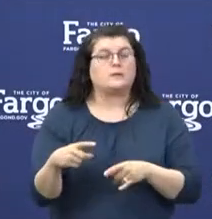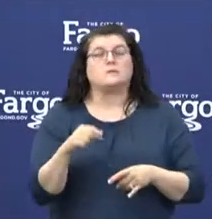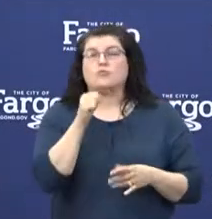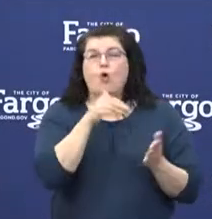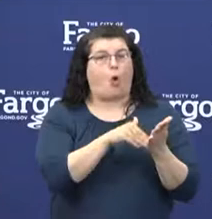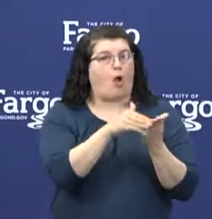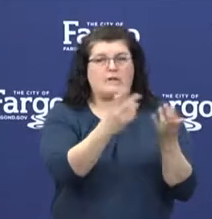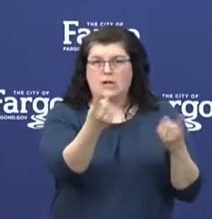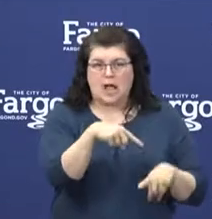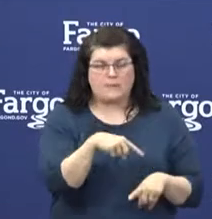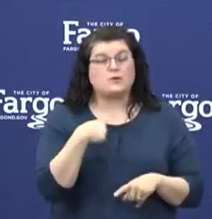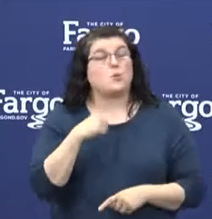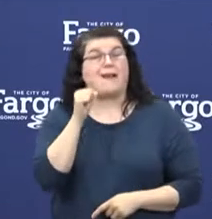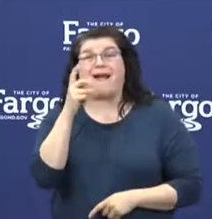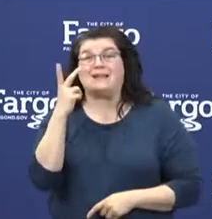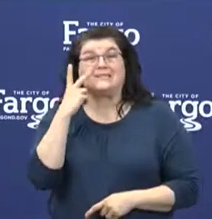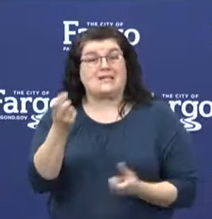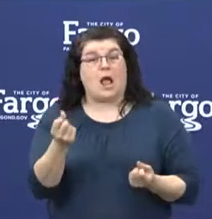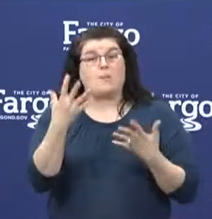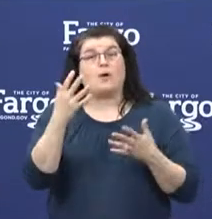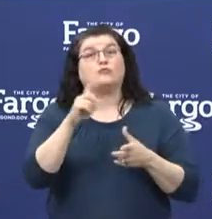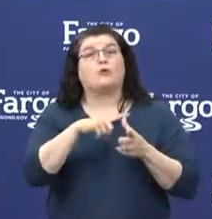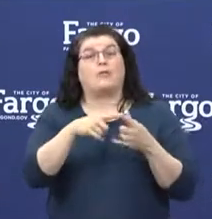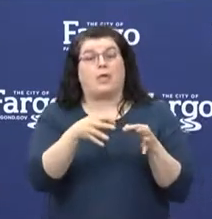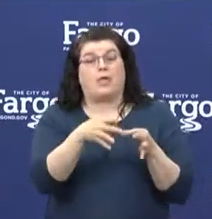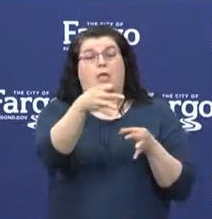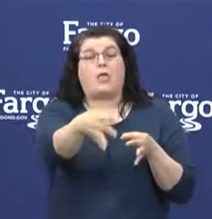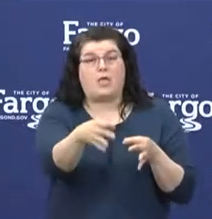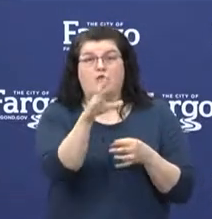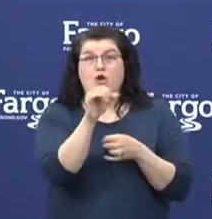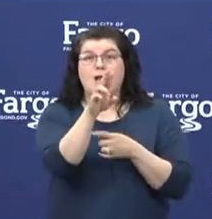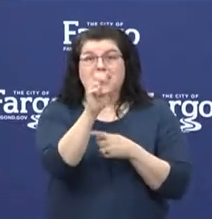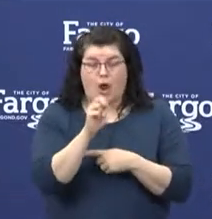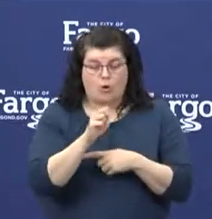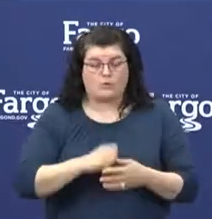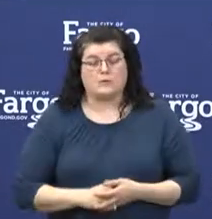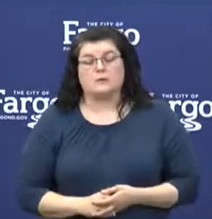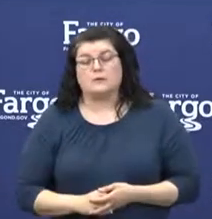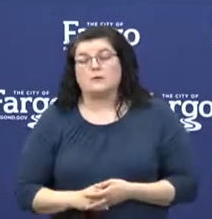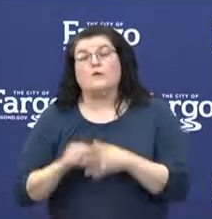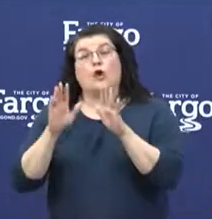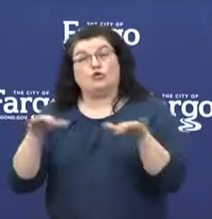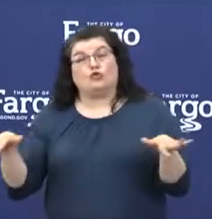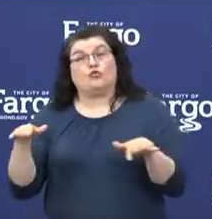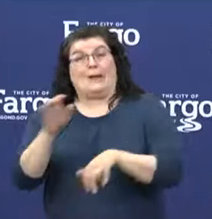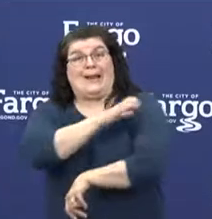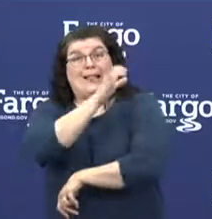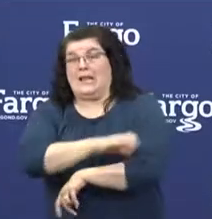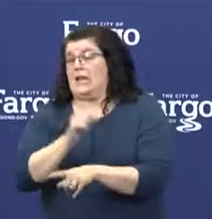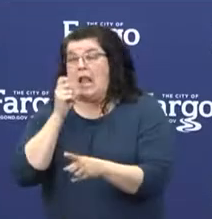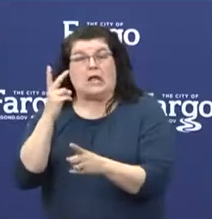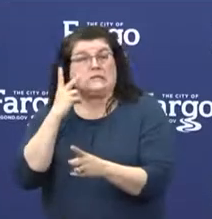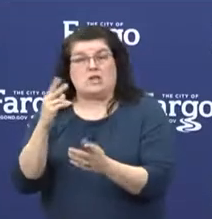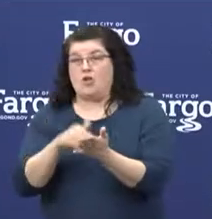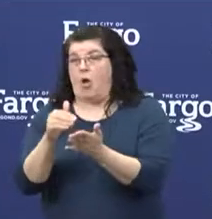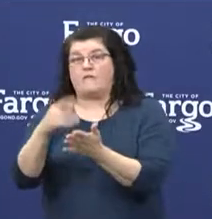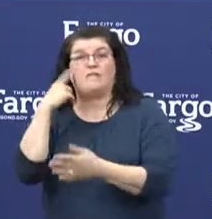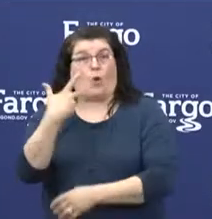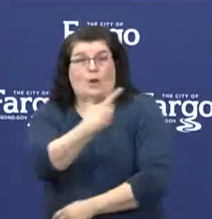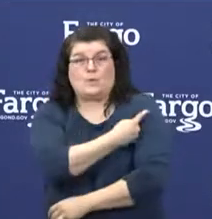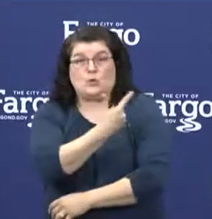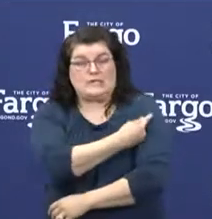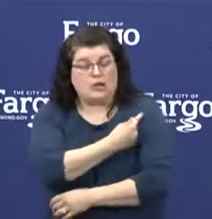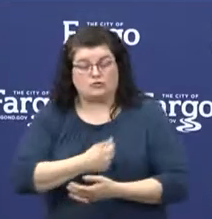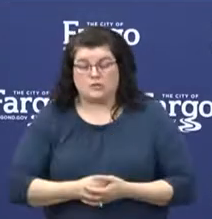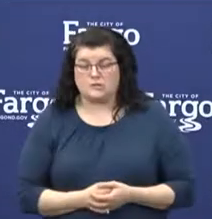not seeing these cancers delaying their care. At our children's care clinics, we are not seeing kids for immunizations. And in fact,